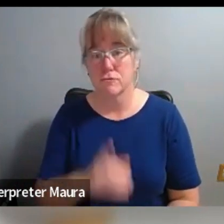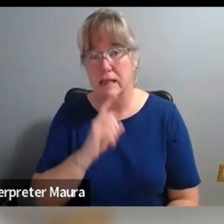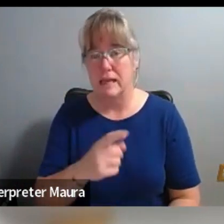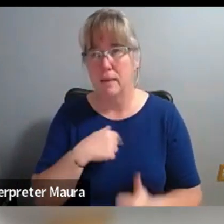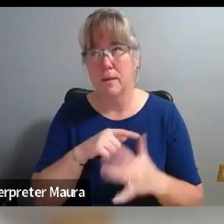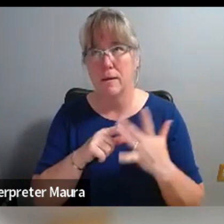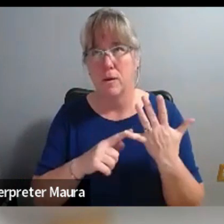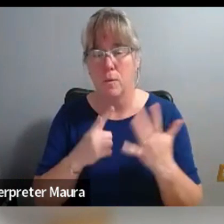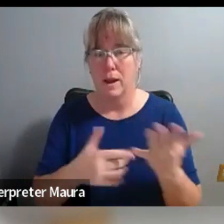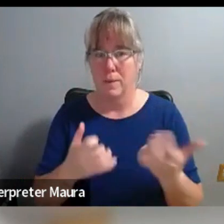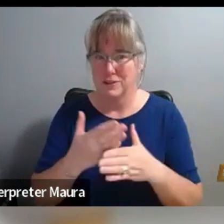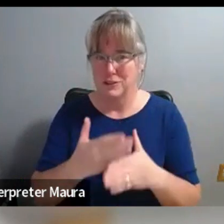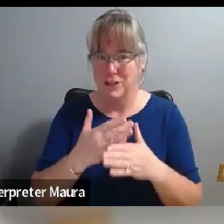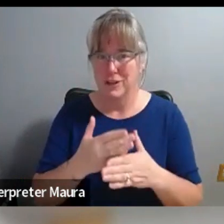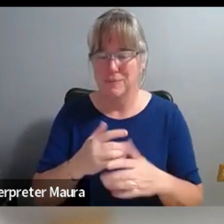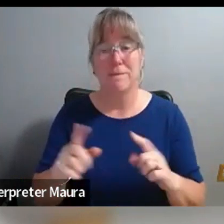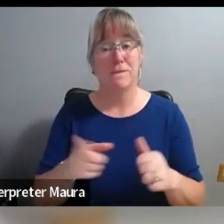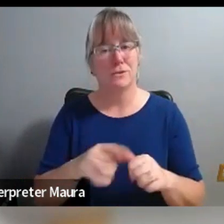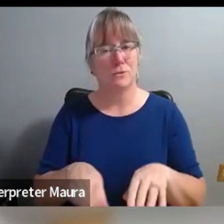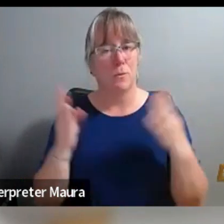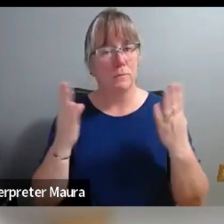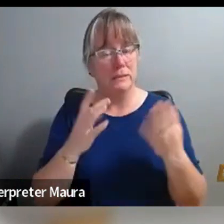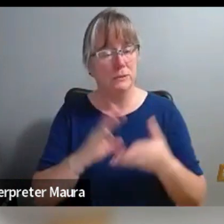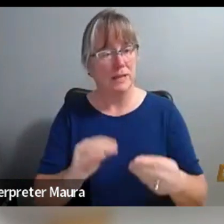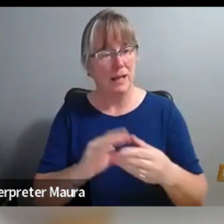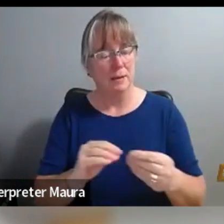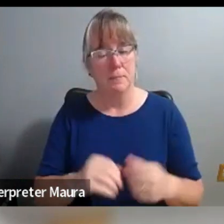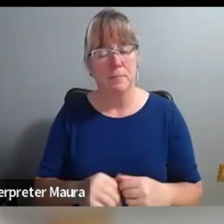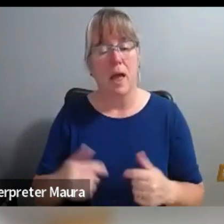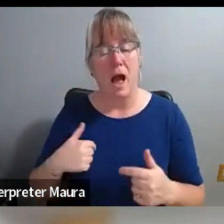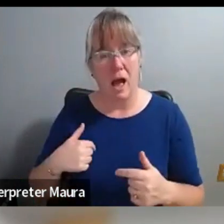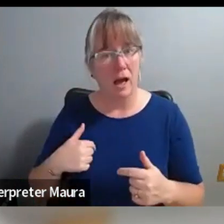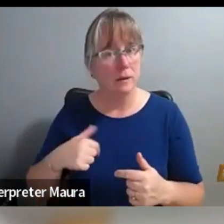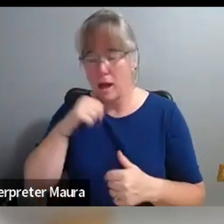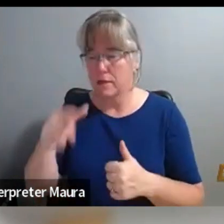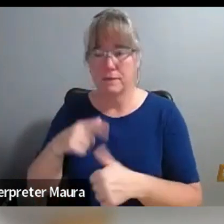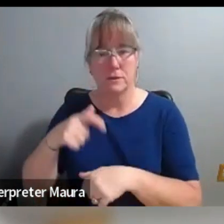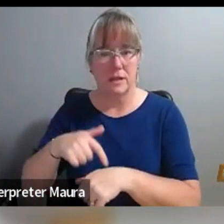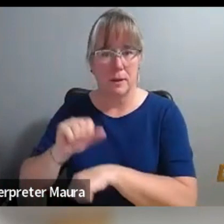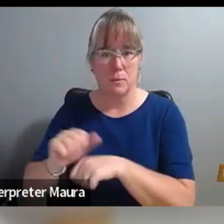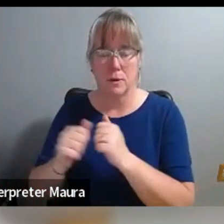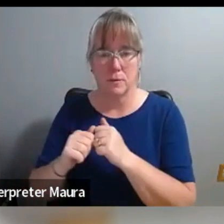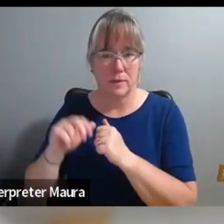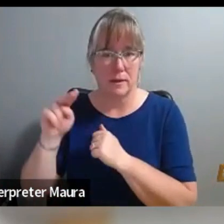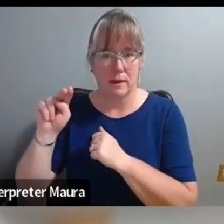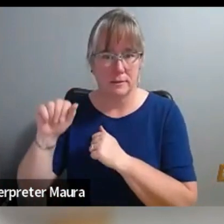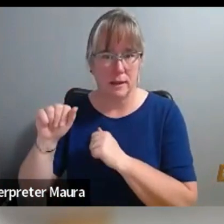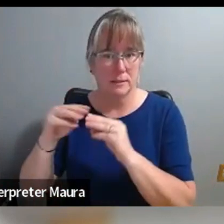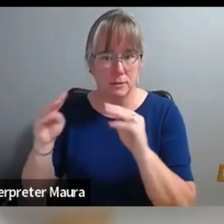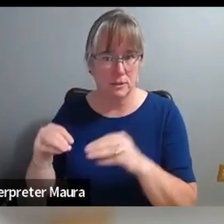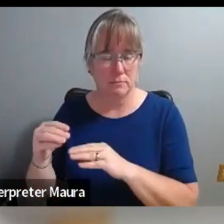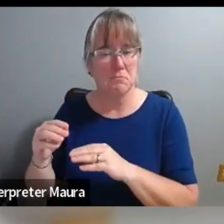I'll just start off by saying that I'd worked with the Nelson before. And if you listen to the podcast without